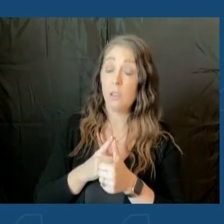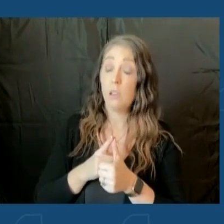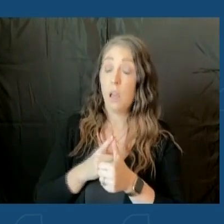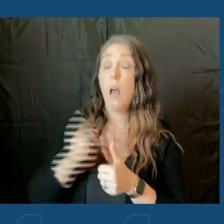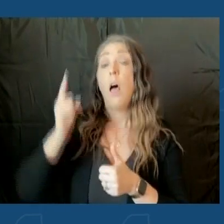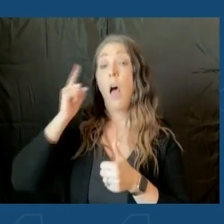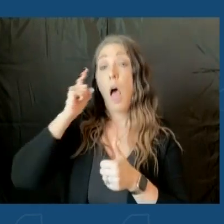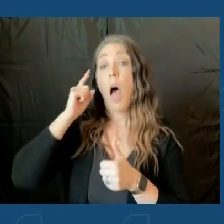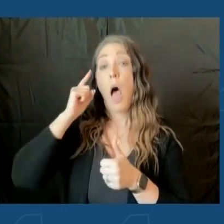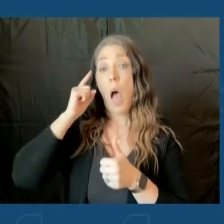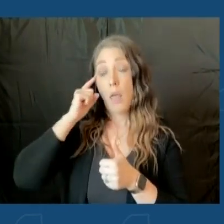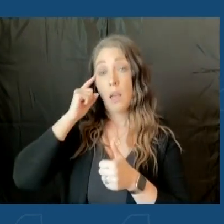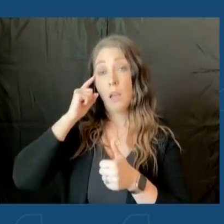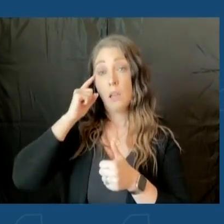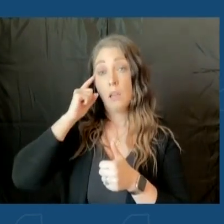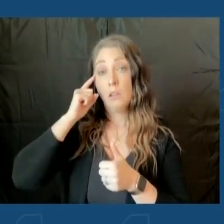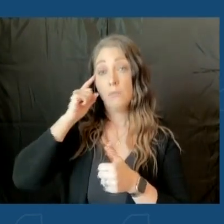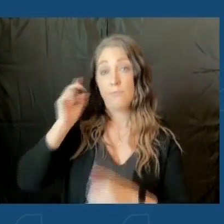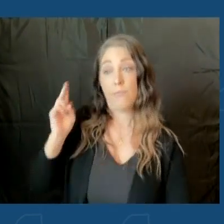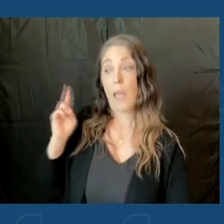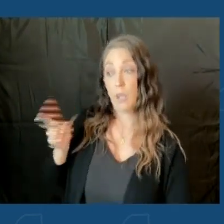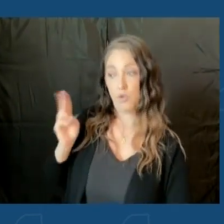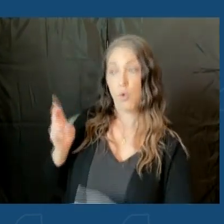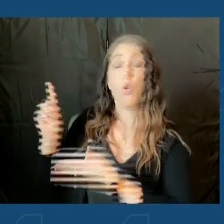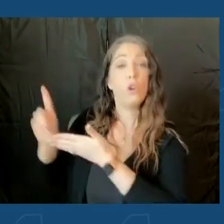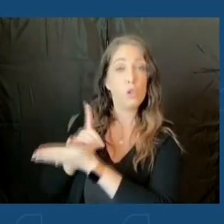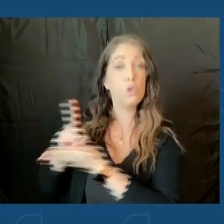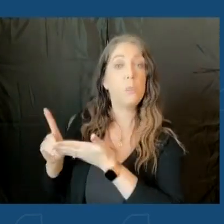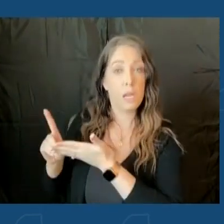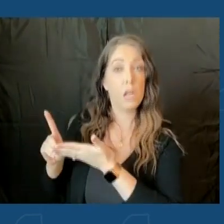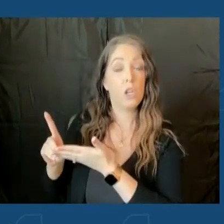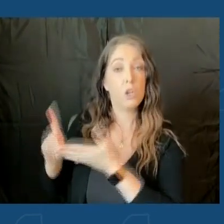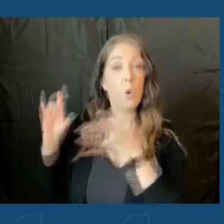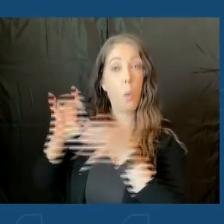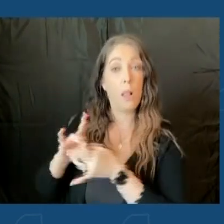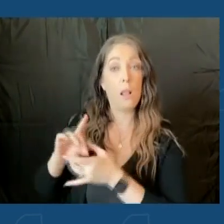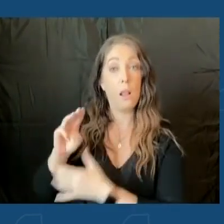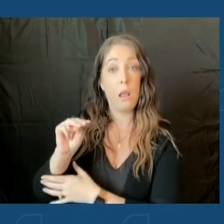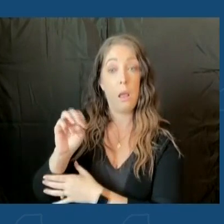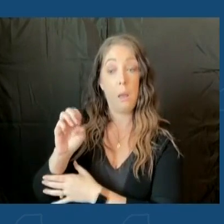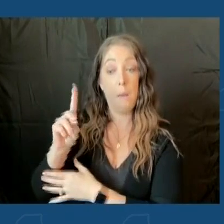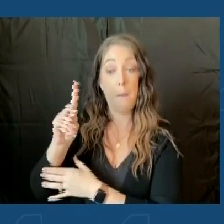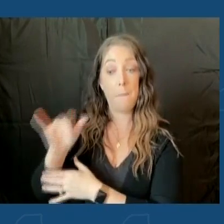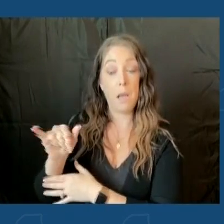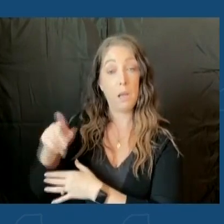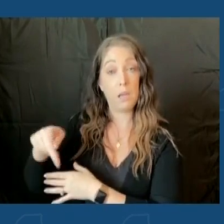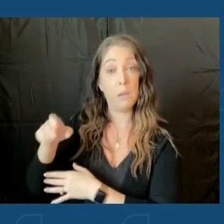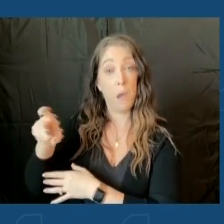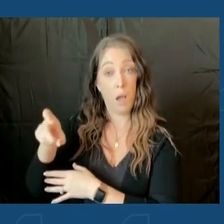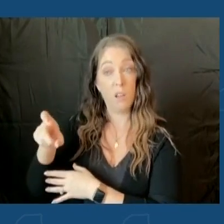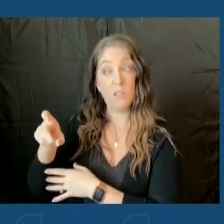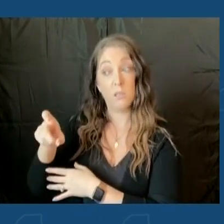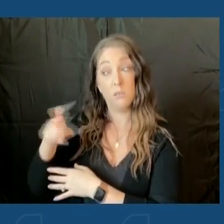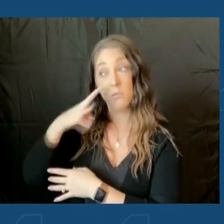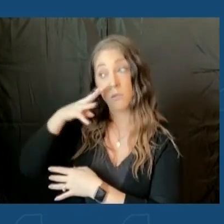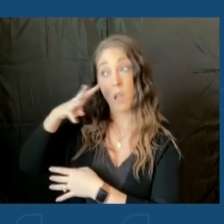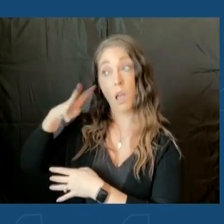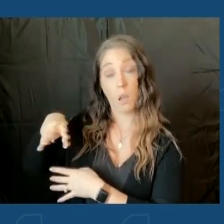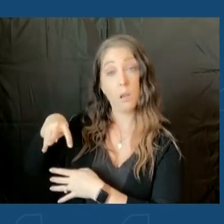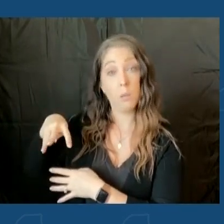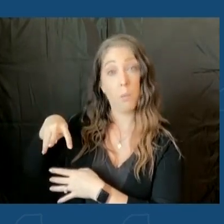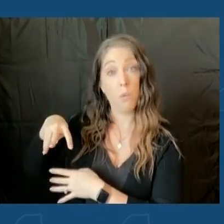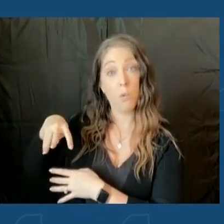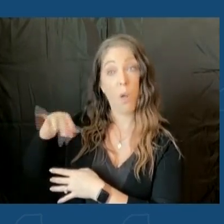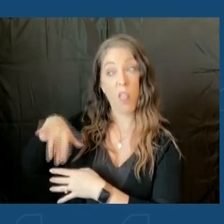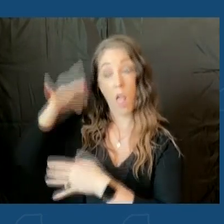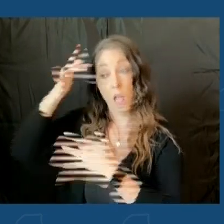that there's absolutely historical discrimination that exists around monkeypox, which was ignored as a communicable disease